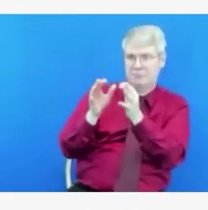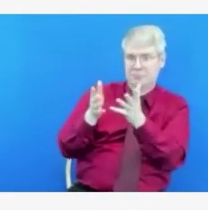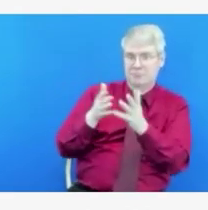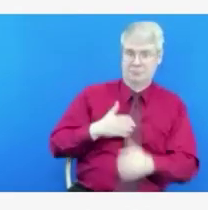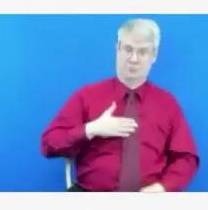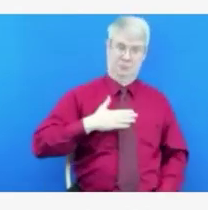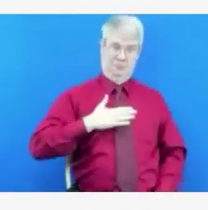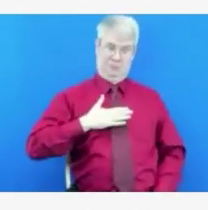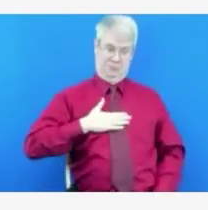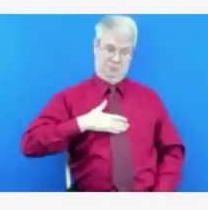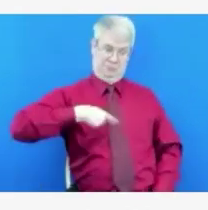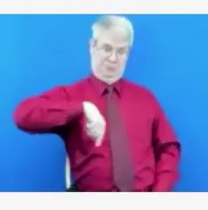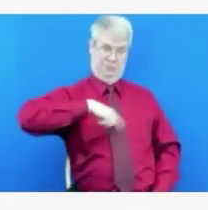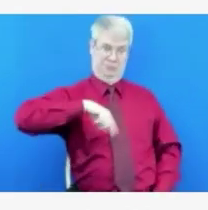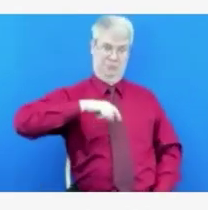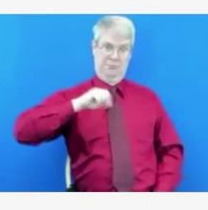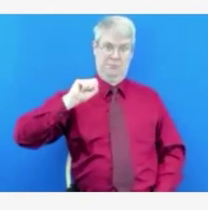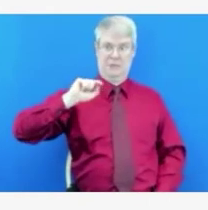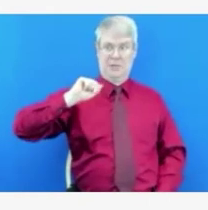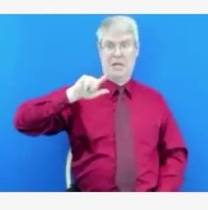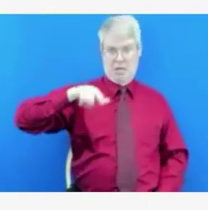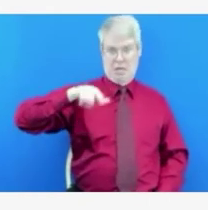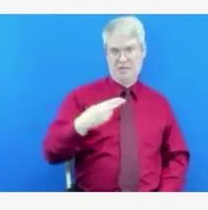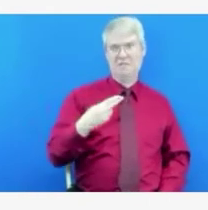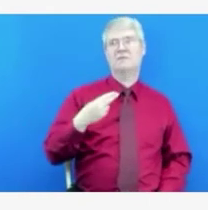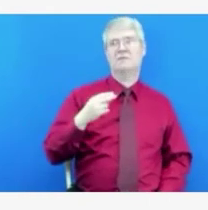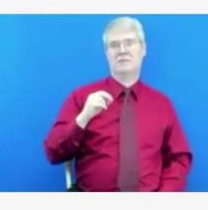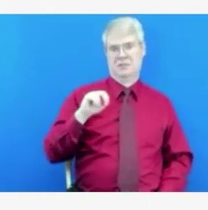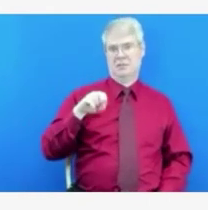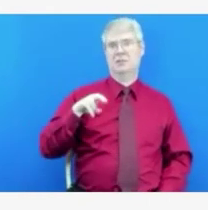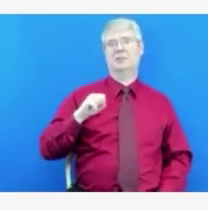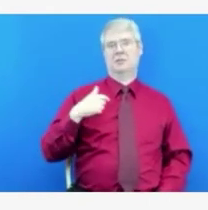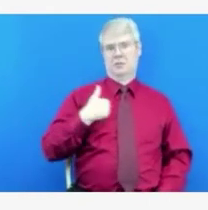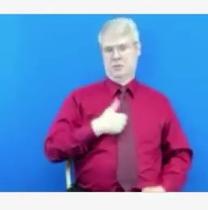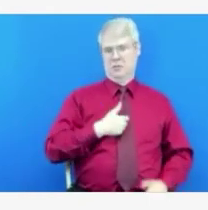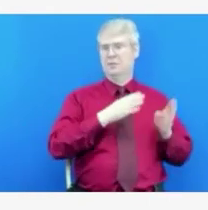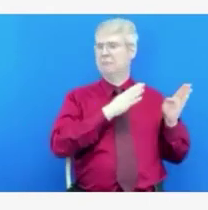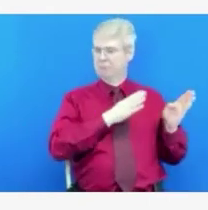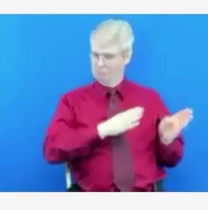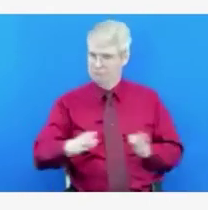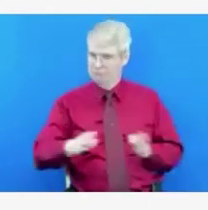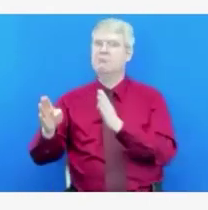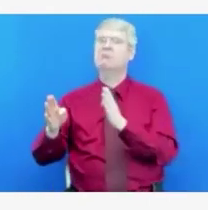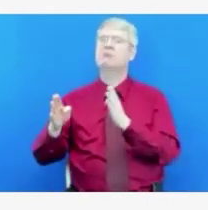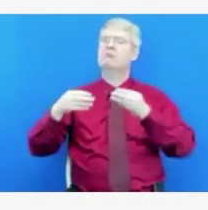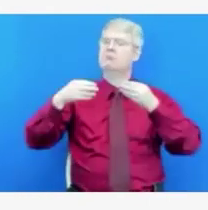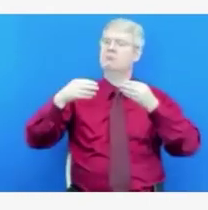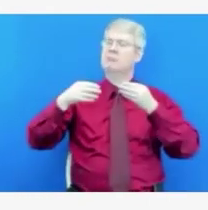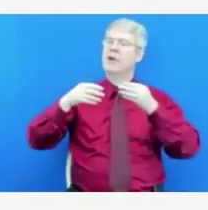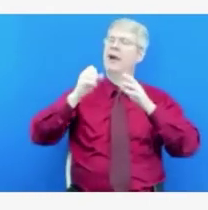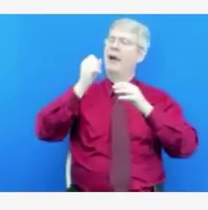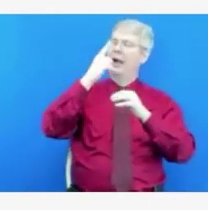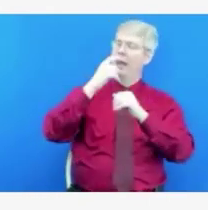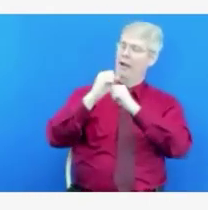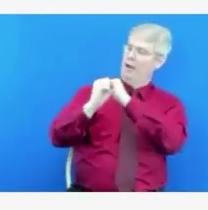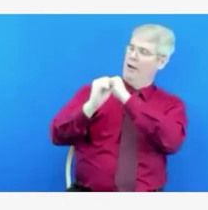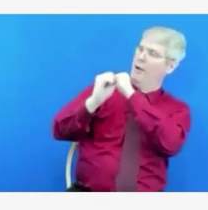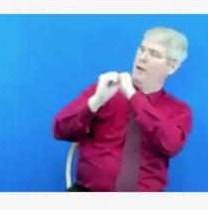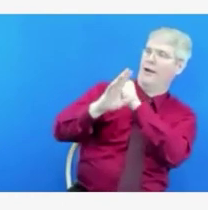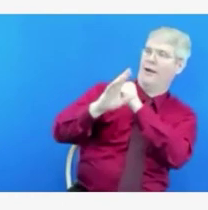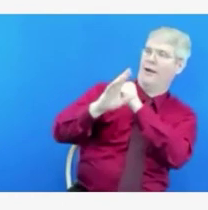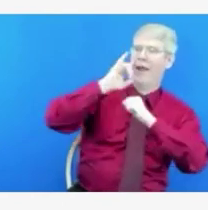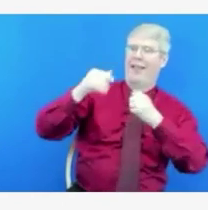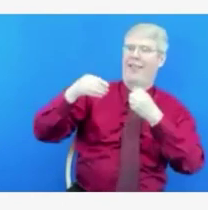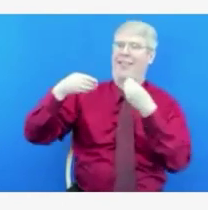marketing campaign because we're not selling soap here. We're selling well-being and we want to sell the truth and people have to be able to trust